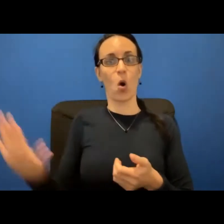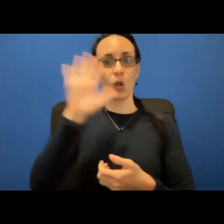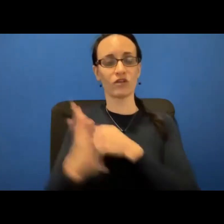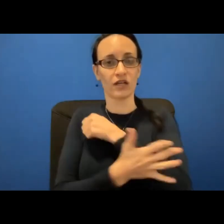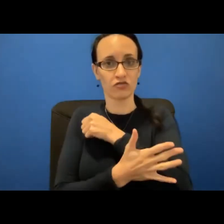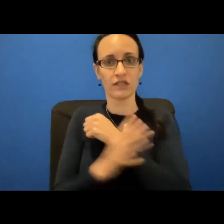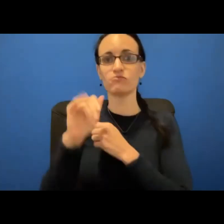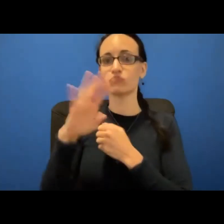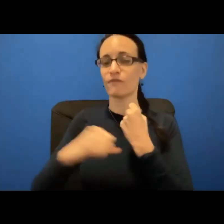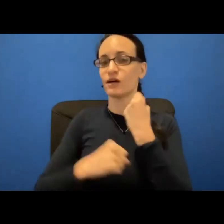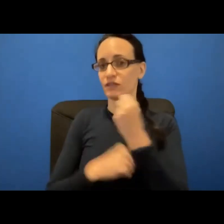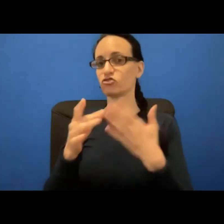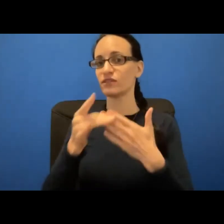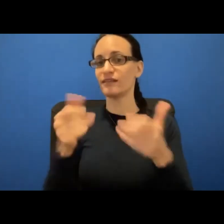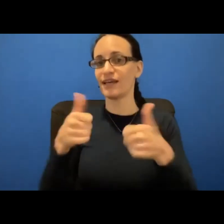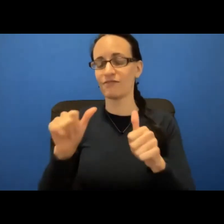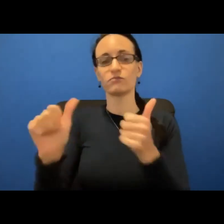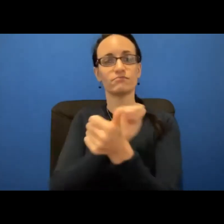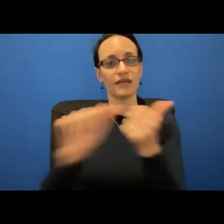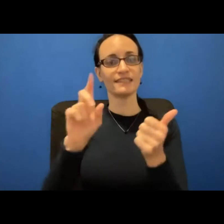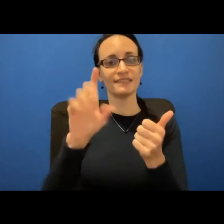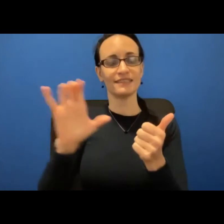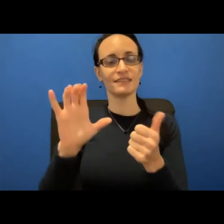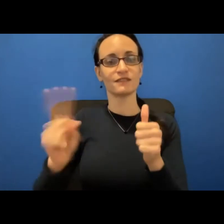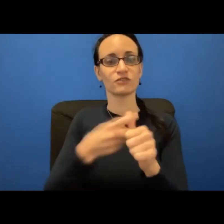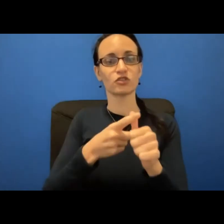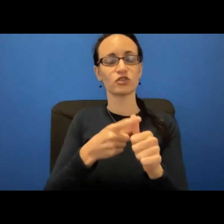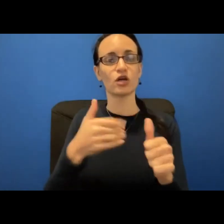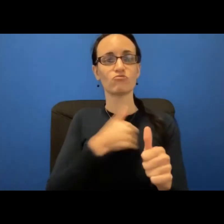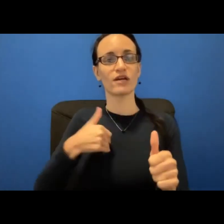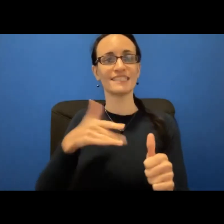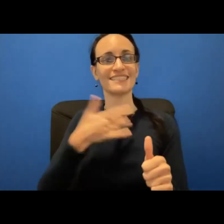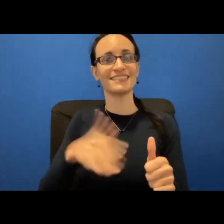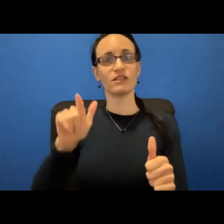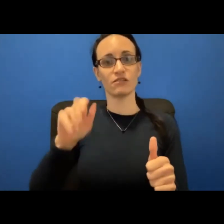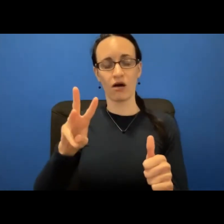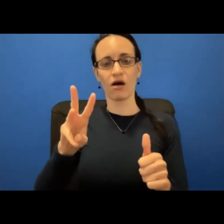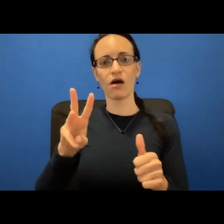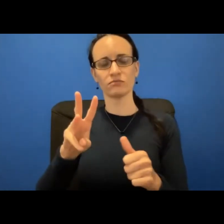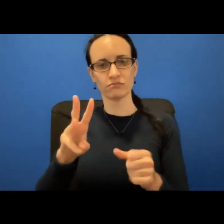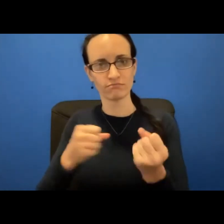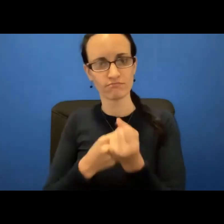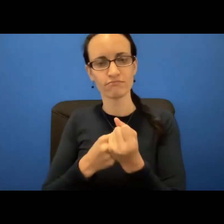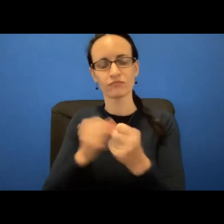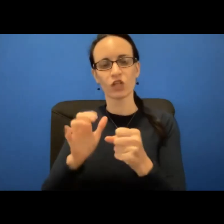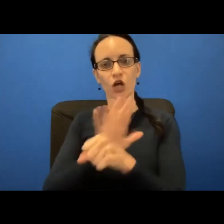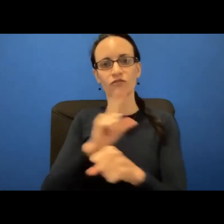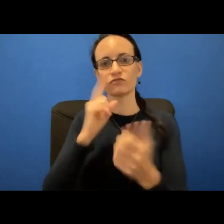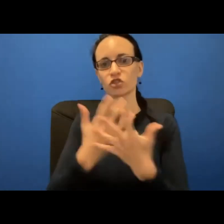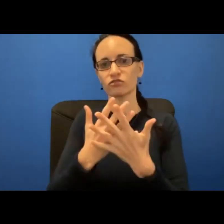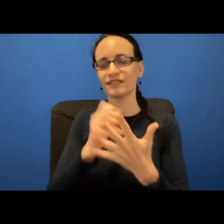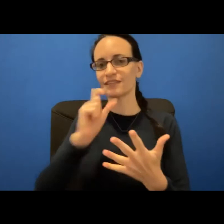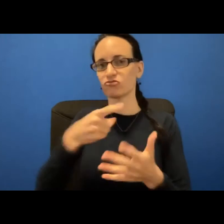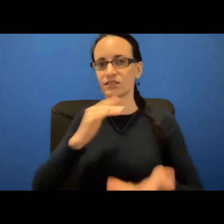Brehm Foundation led the effort to pass D.C.'s first breast density law That includes insurance coverage for screenings beyond mammograms, like